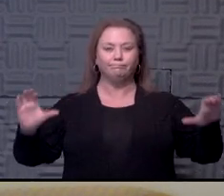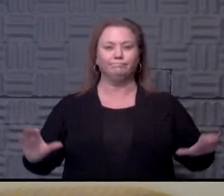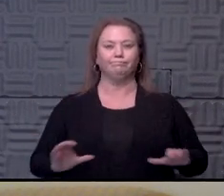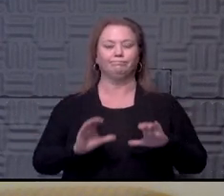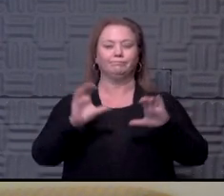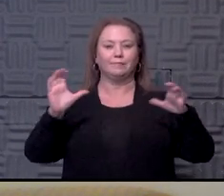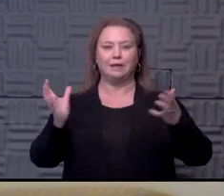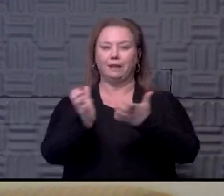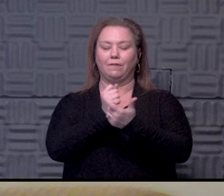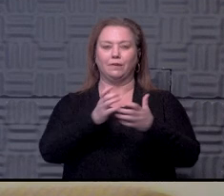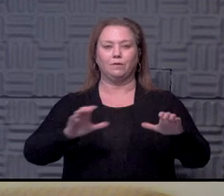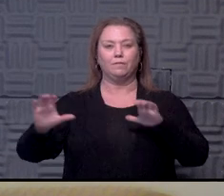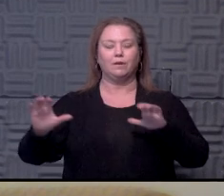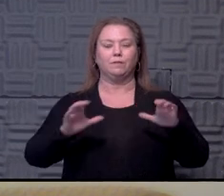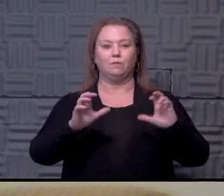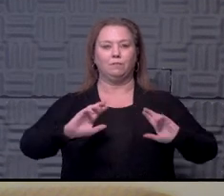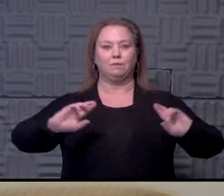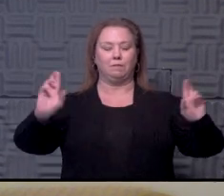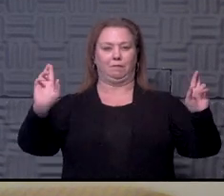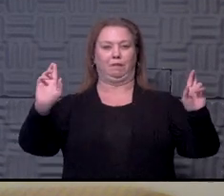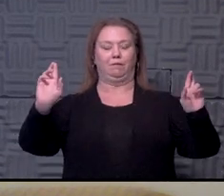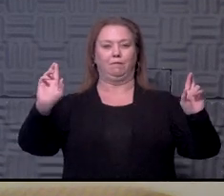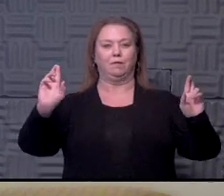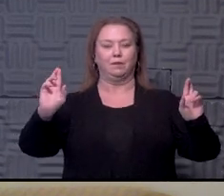of what we've done. We've been preparing for this